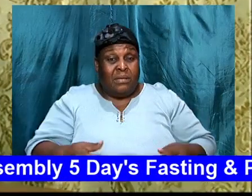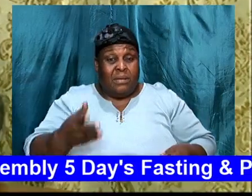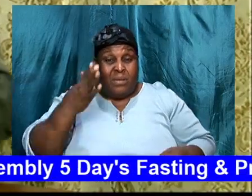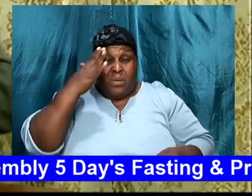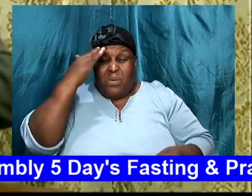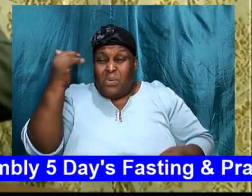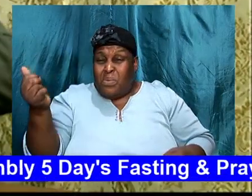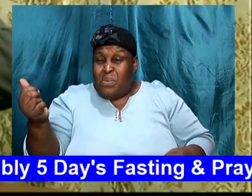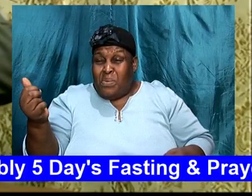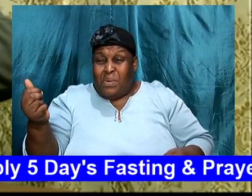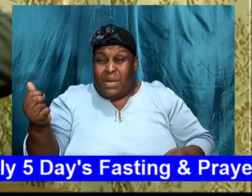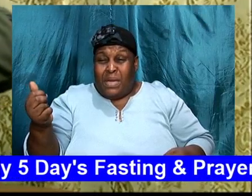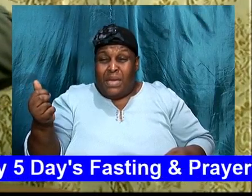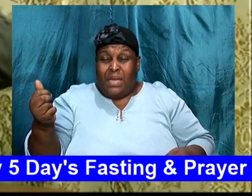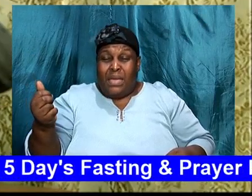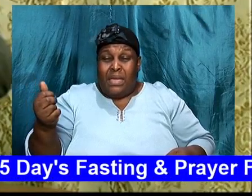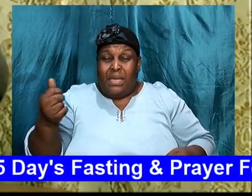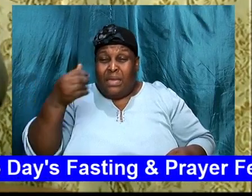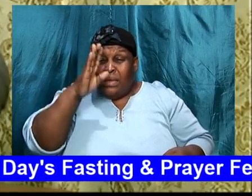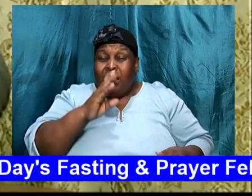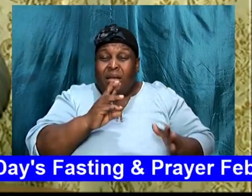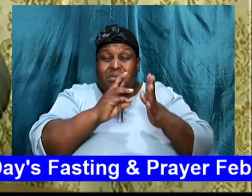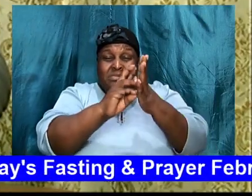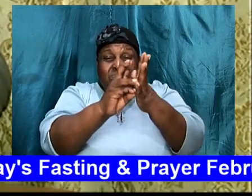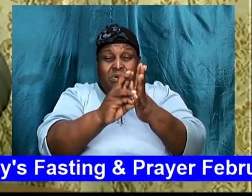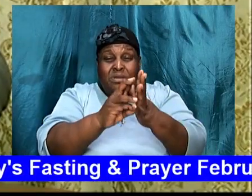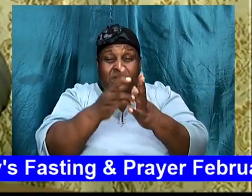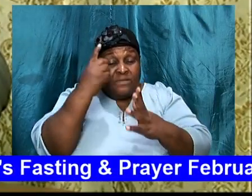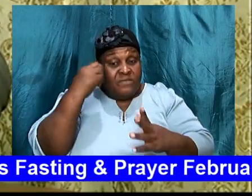perfect will, them, was to just, step in the land,